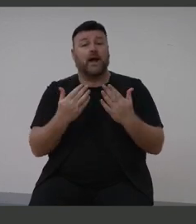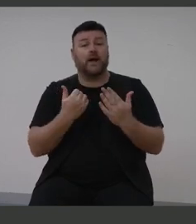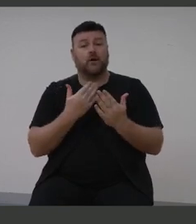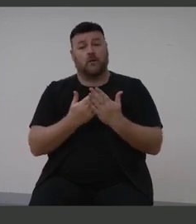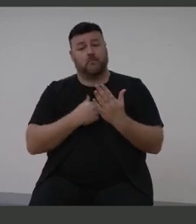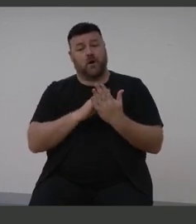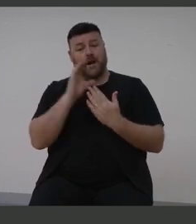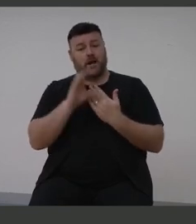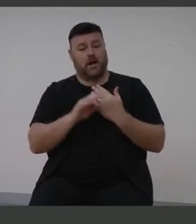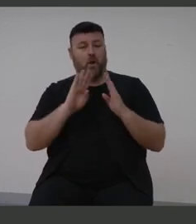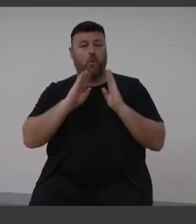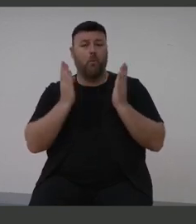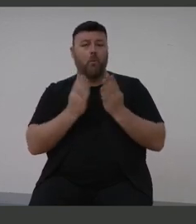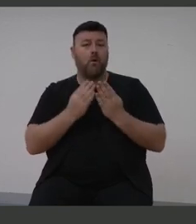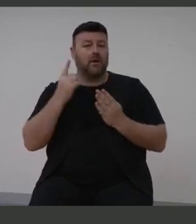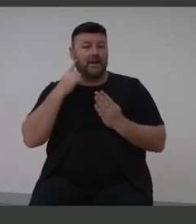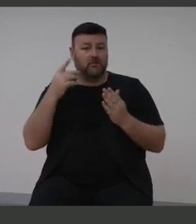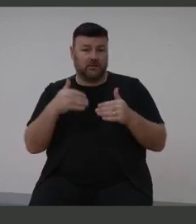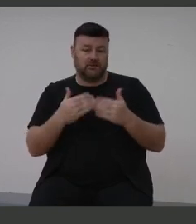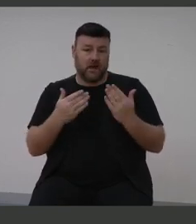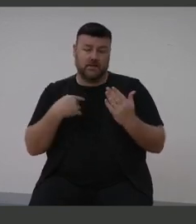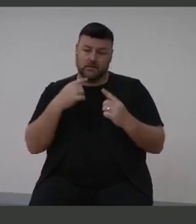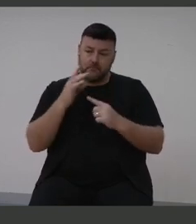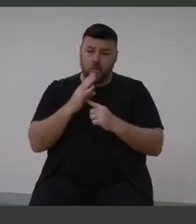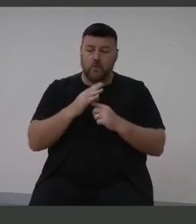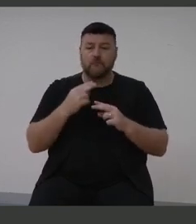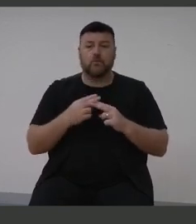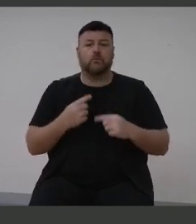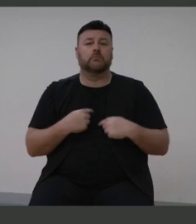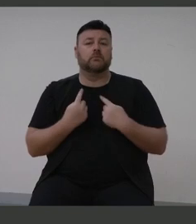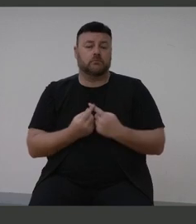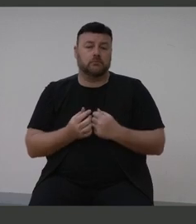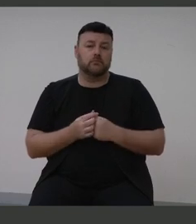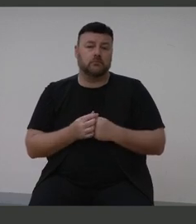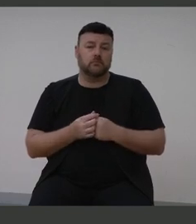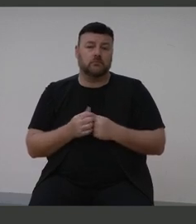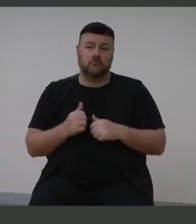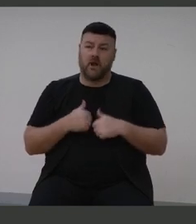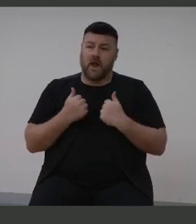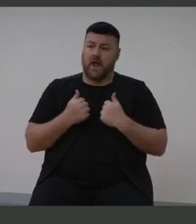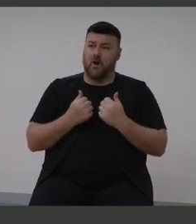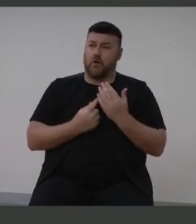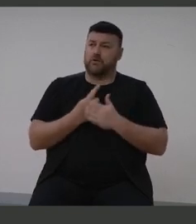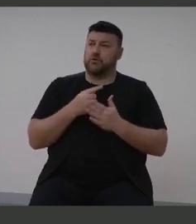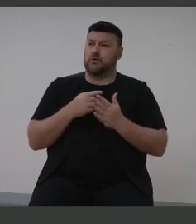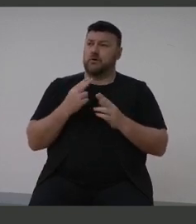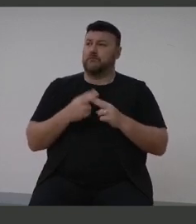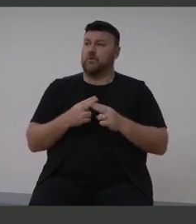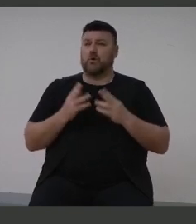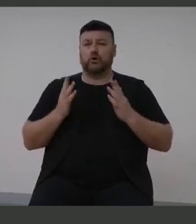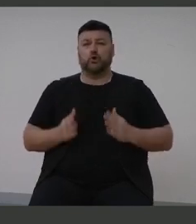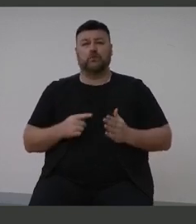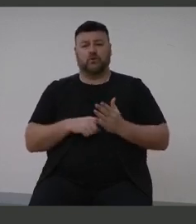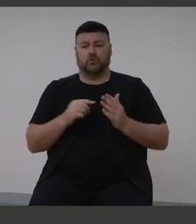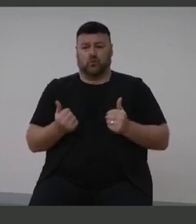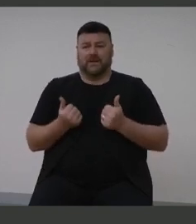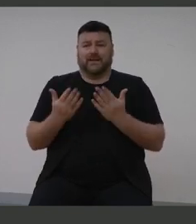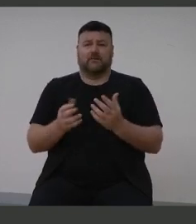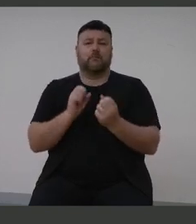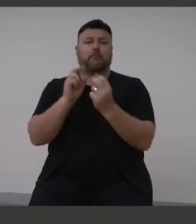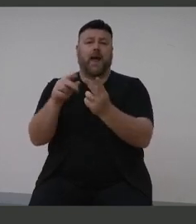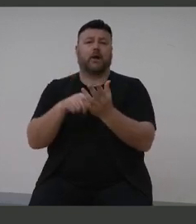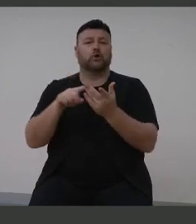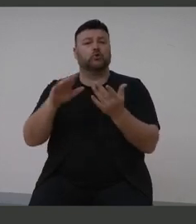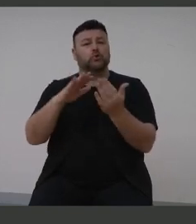Hearing Day and it's, I guess, our chance as humans to give back to people that should have the rights that we have. Yeah, fantastic.